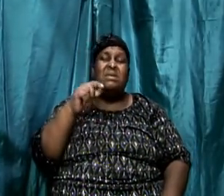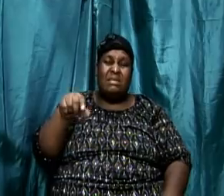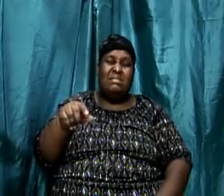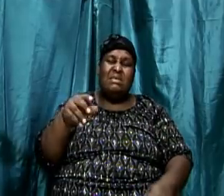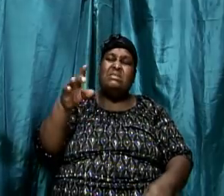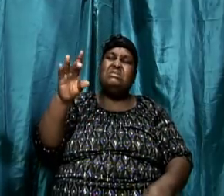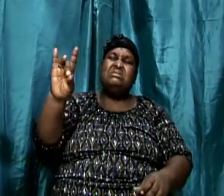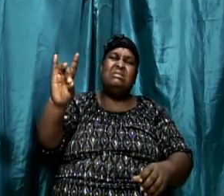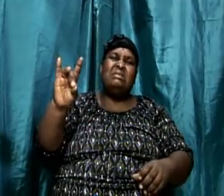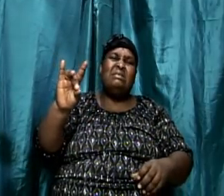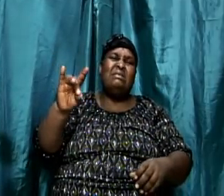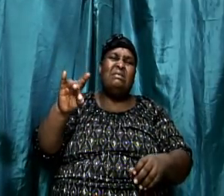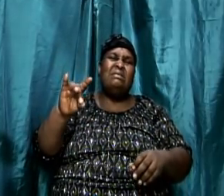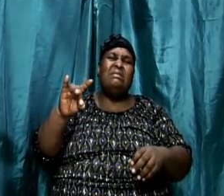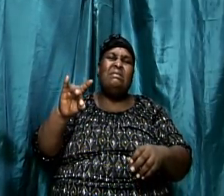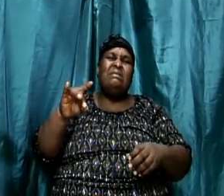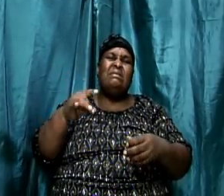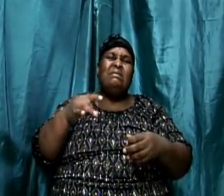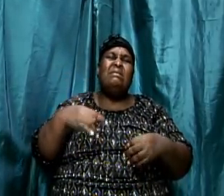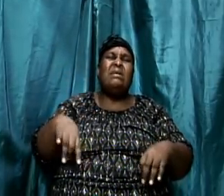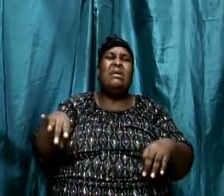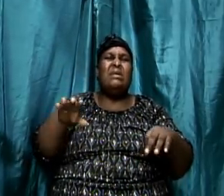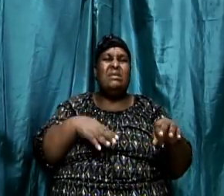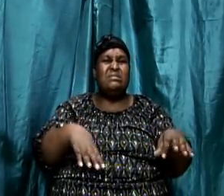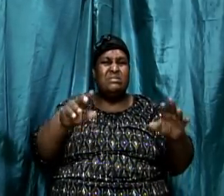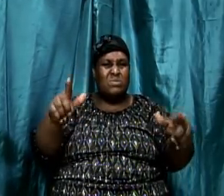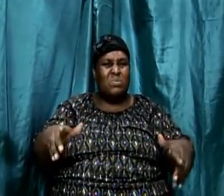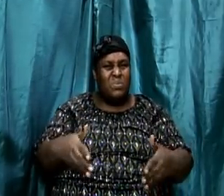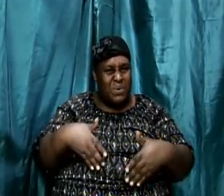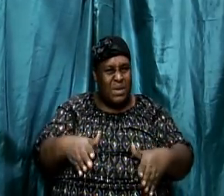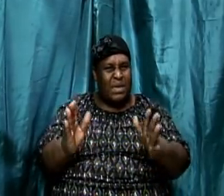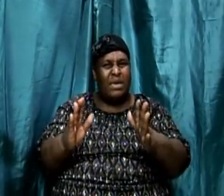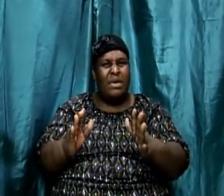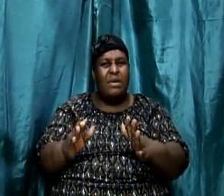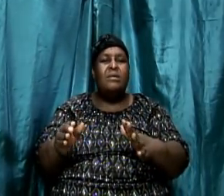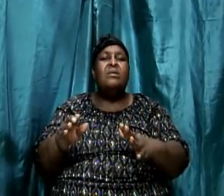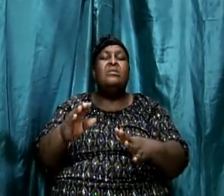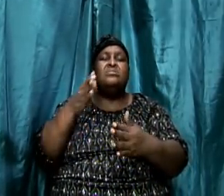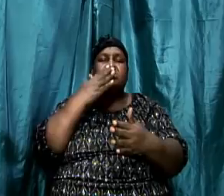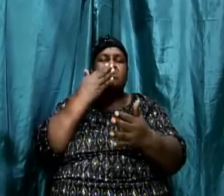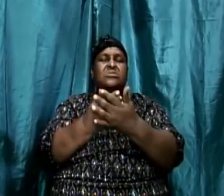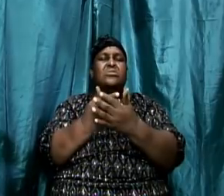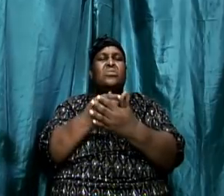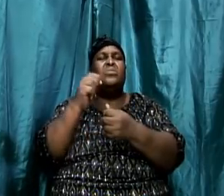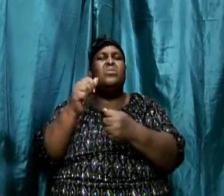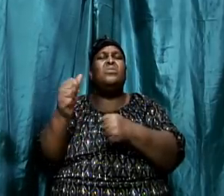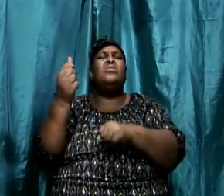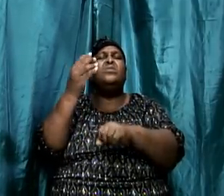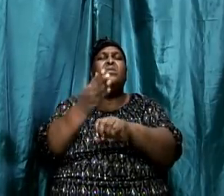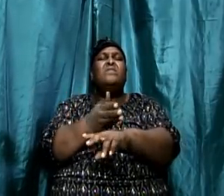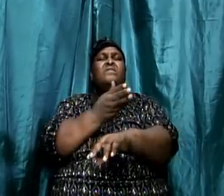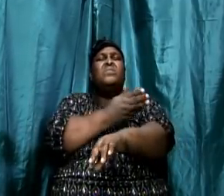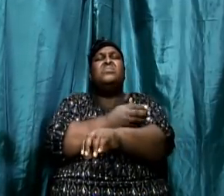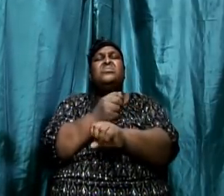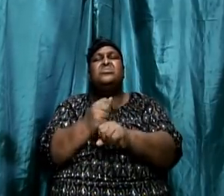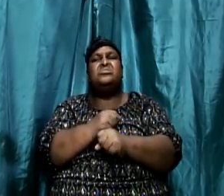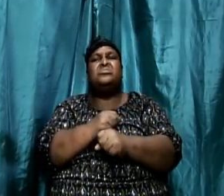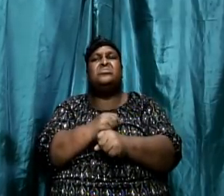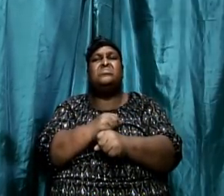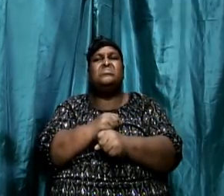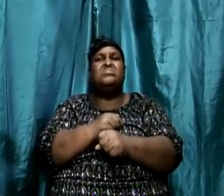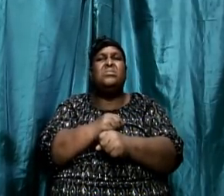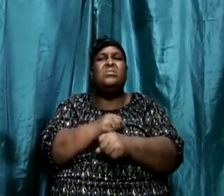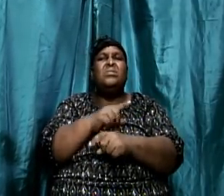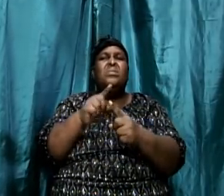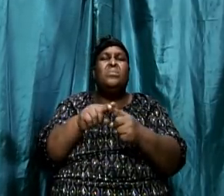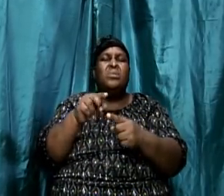all the steps that you should know. But there's a good foundation. And if you should try in your very best that when you read the Word of